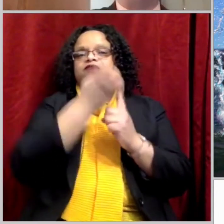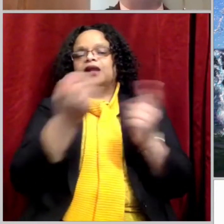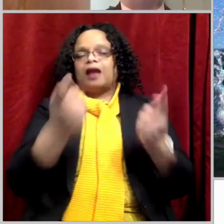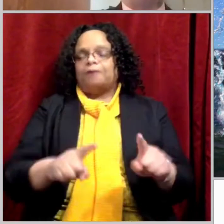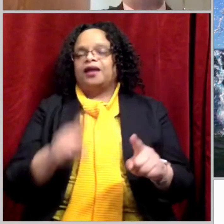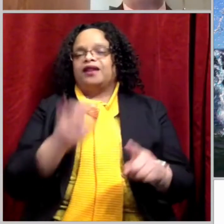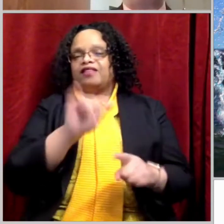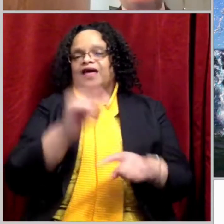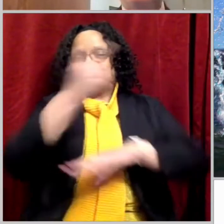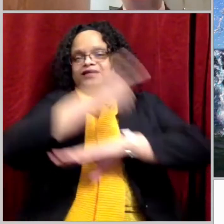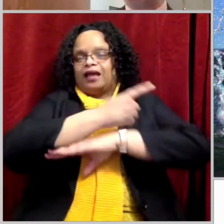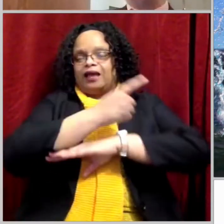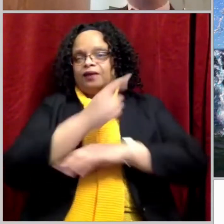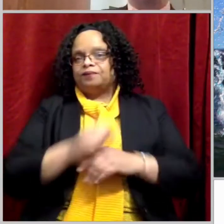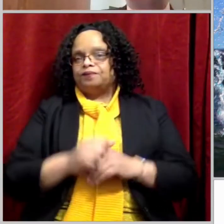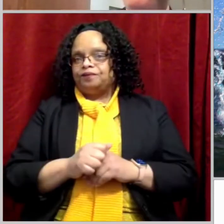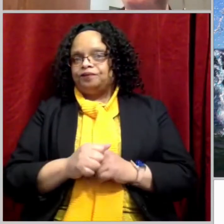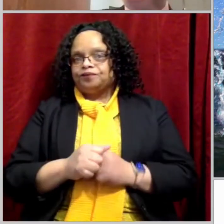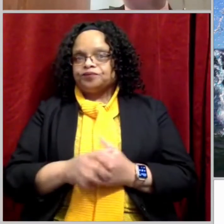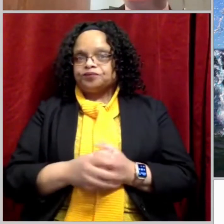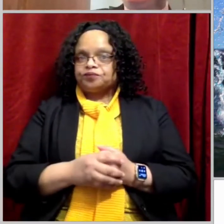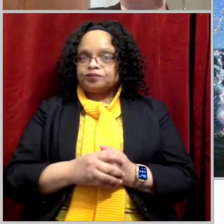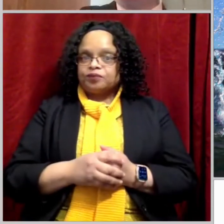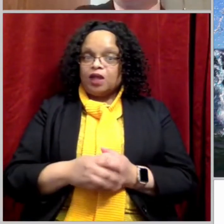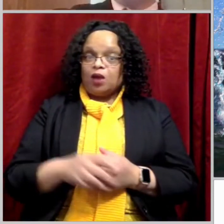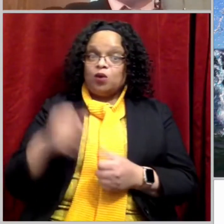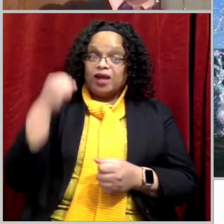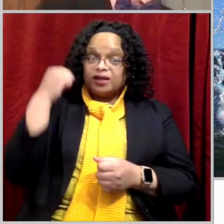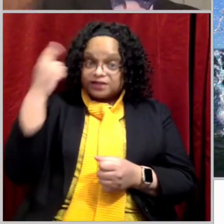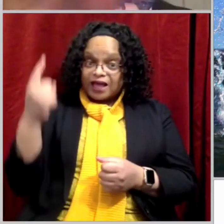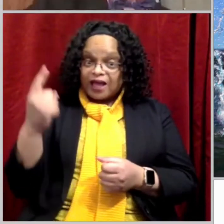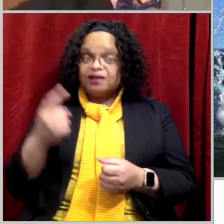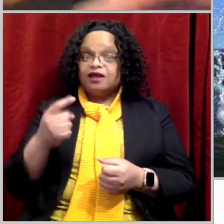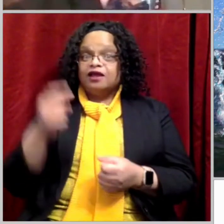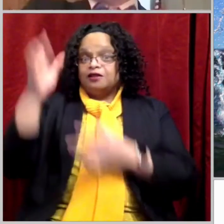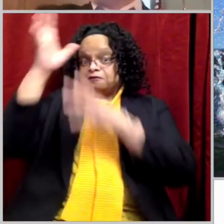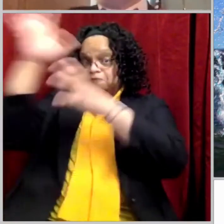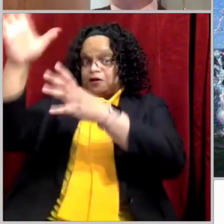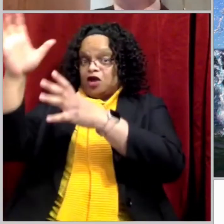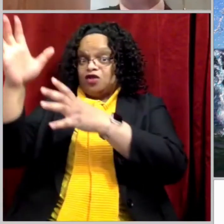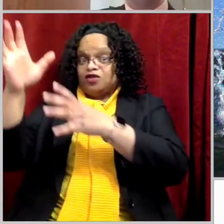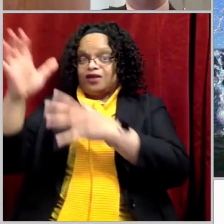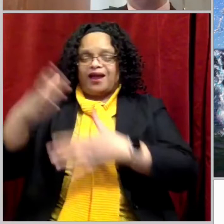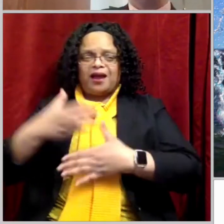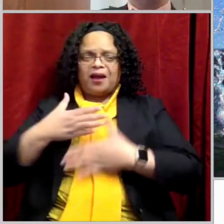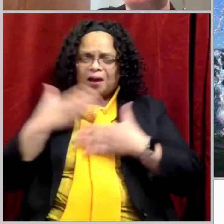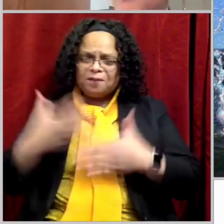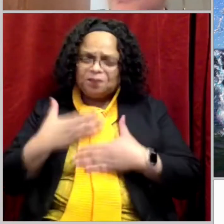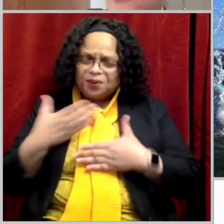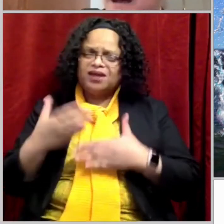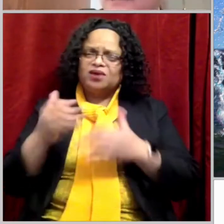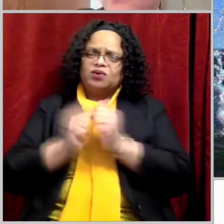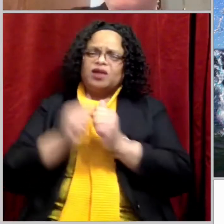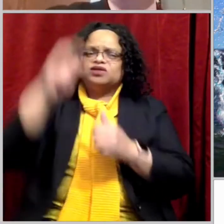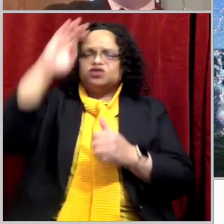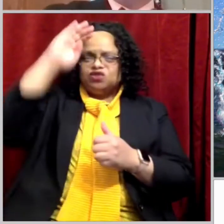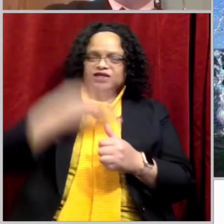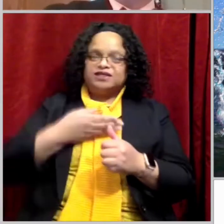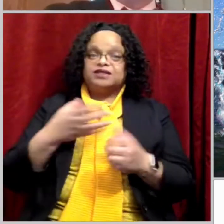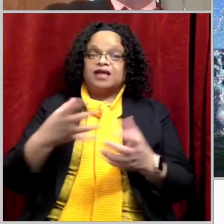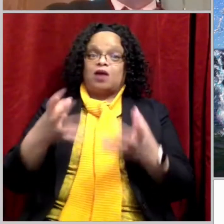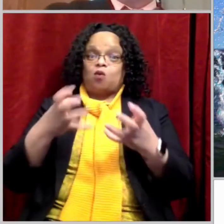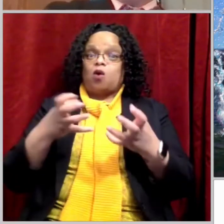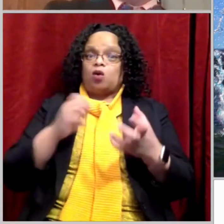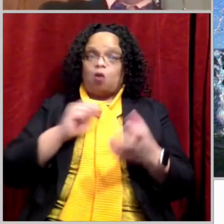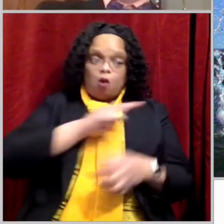Understanding that the Father was very pleased with Jesus. And he wanted everybody to know, this is my Son.